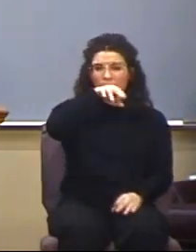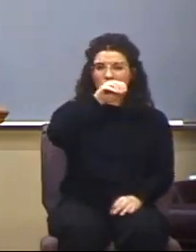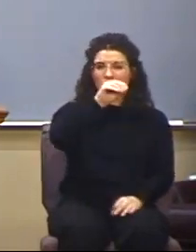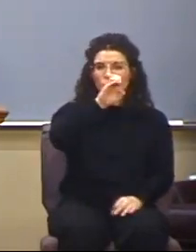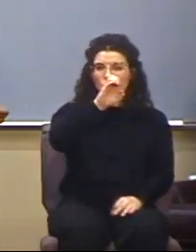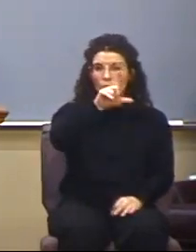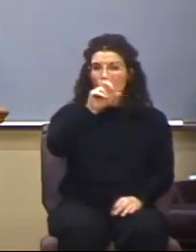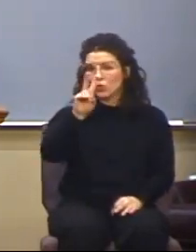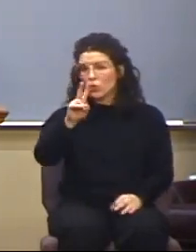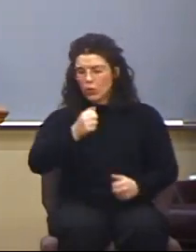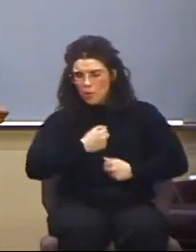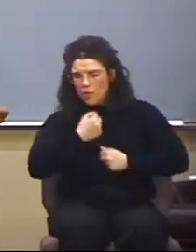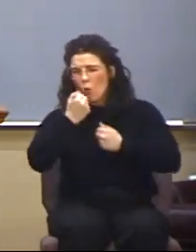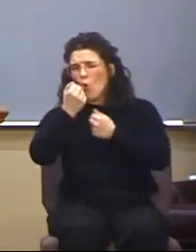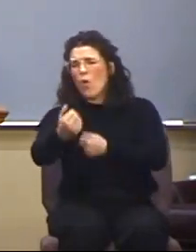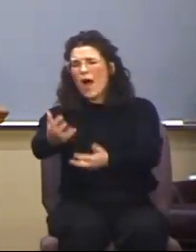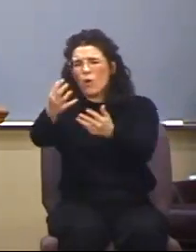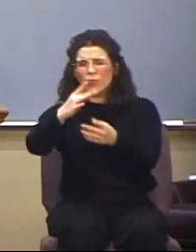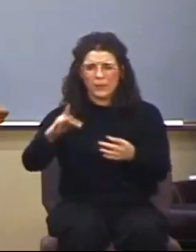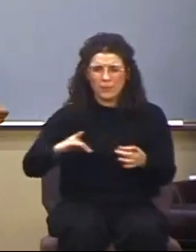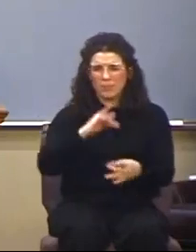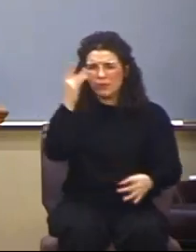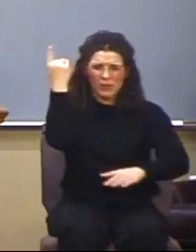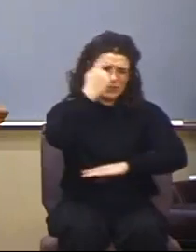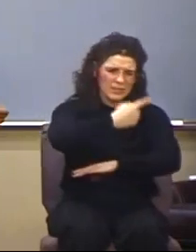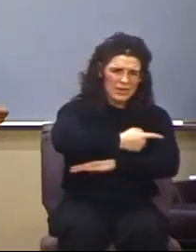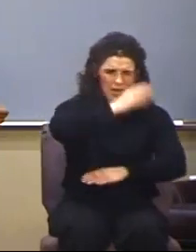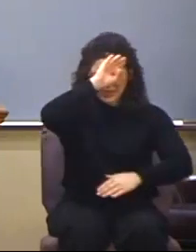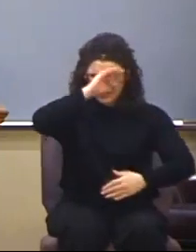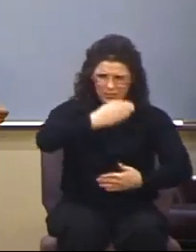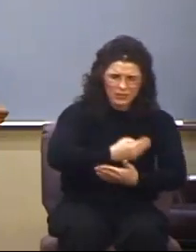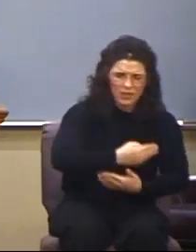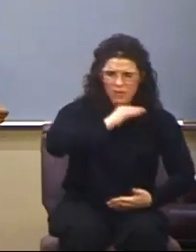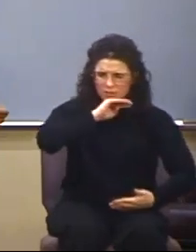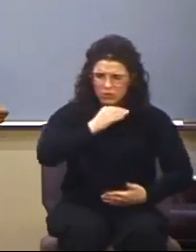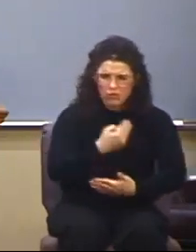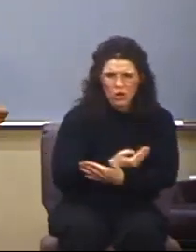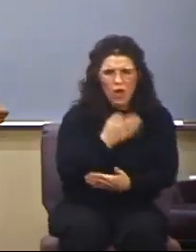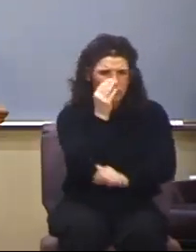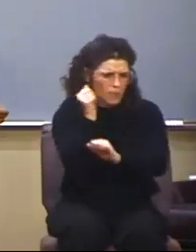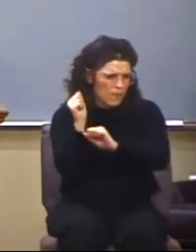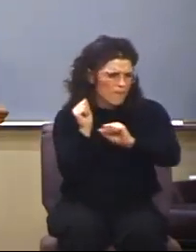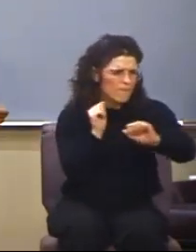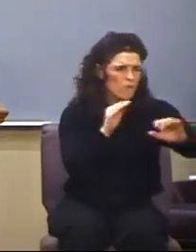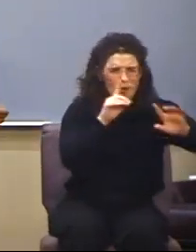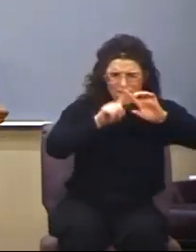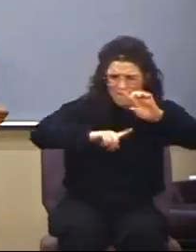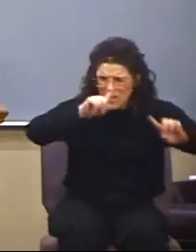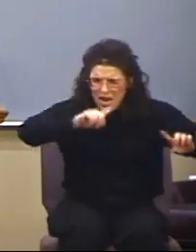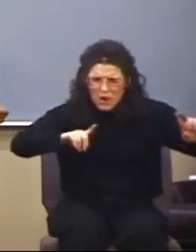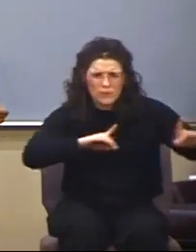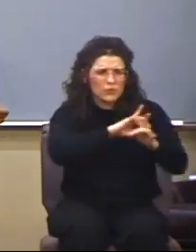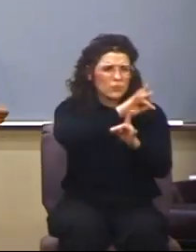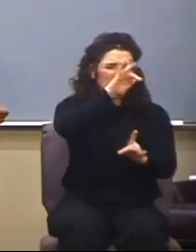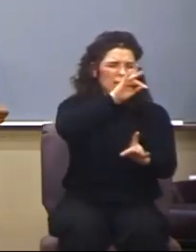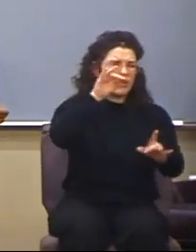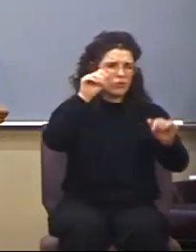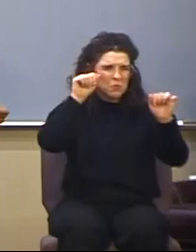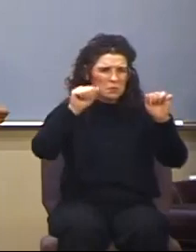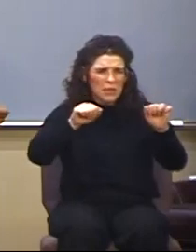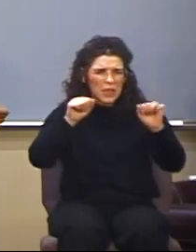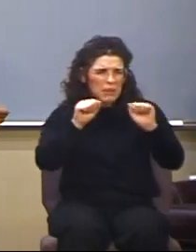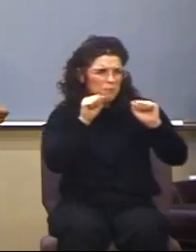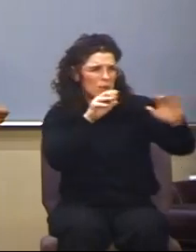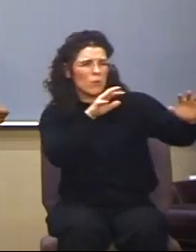in those days. And his sons and his daughters are going to perform various supernatural feats.